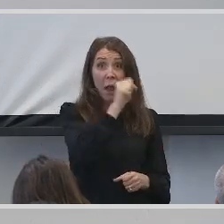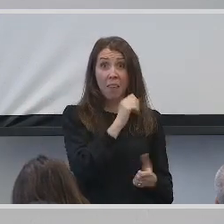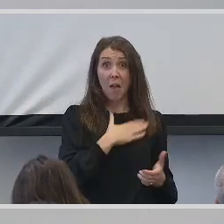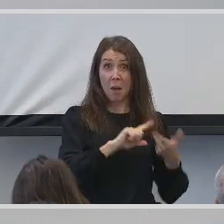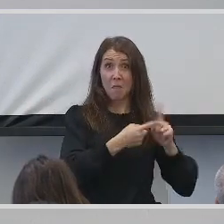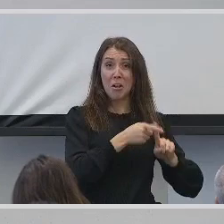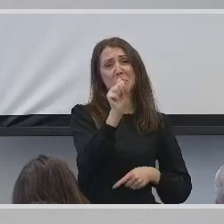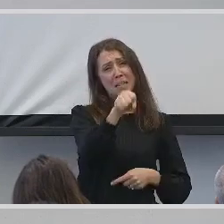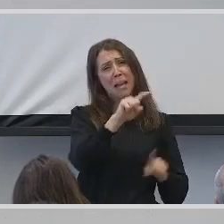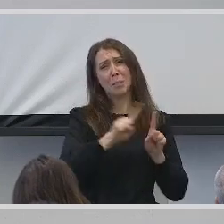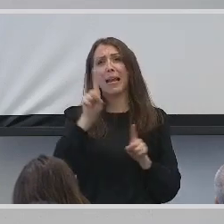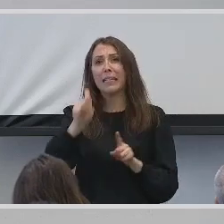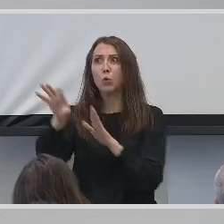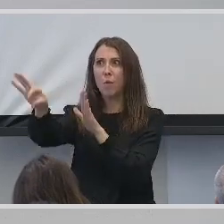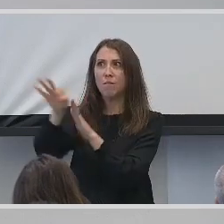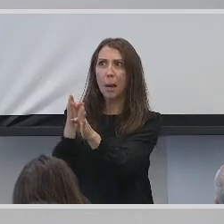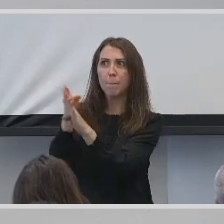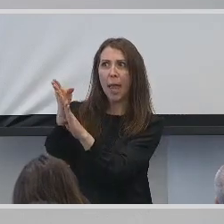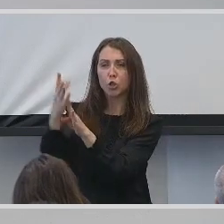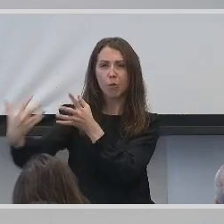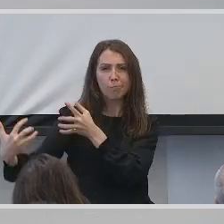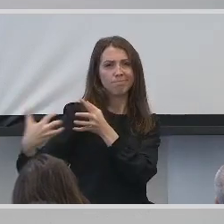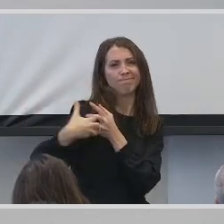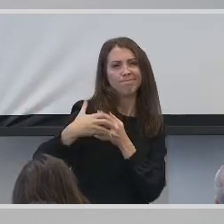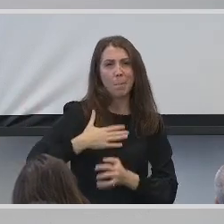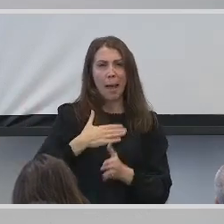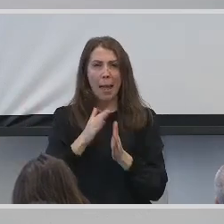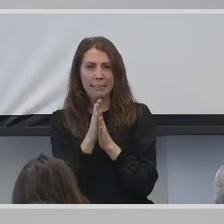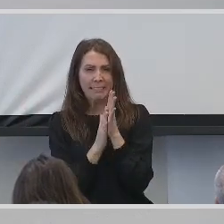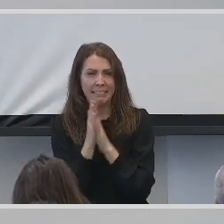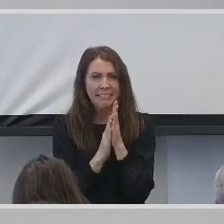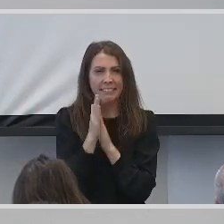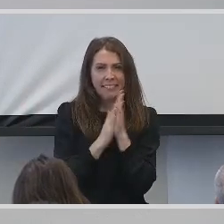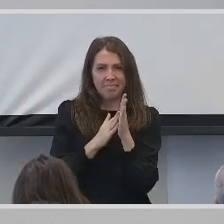needed to find a major that aligned better with my interests and aspirations.